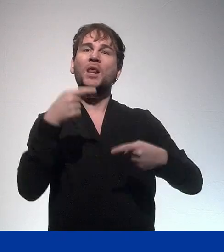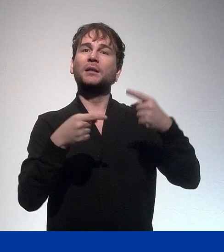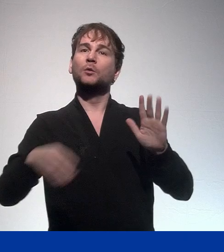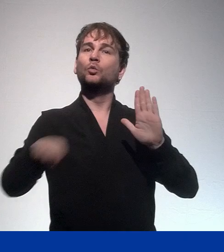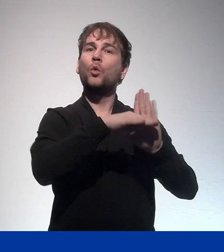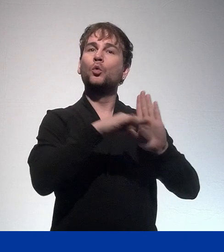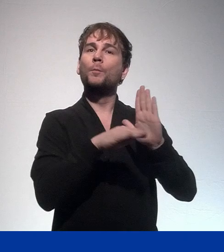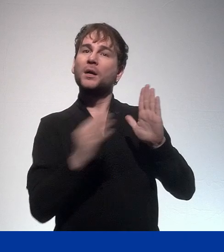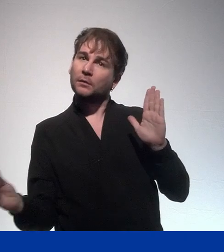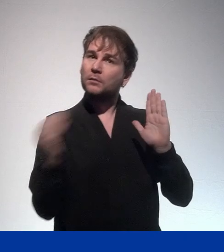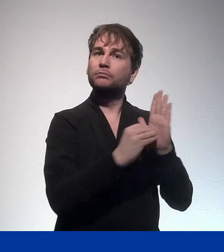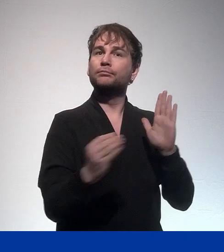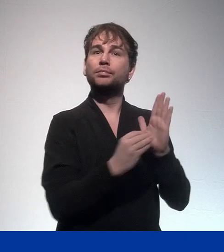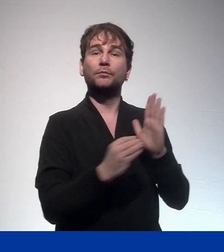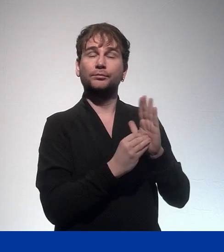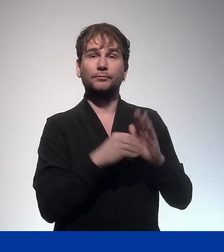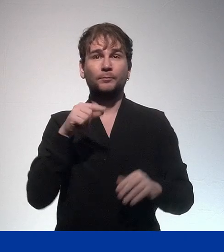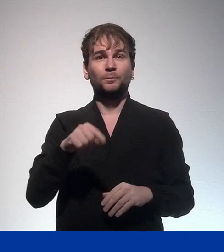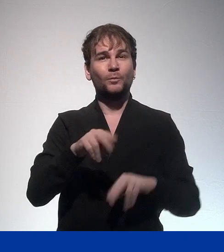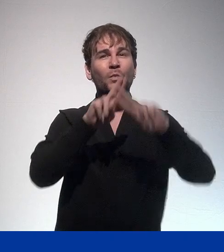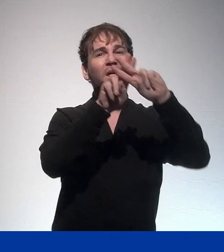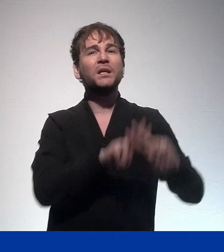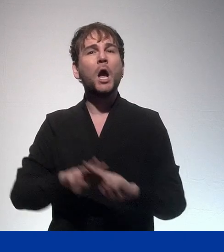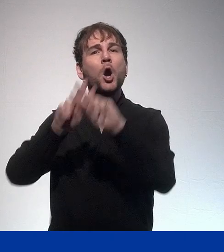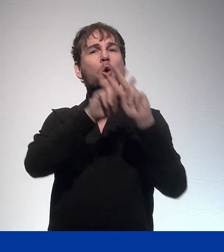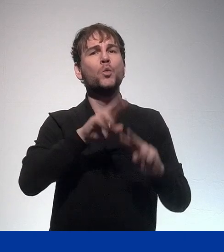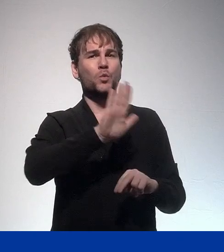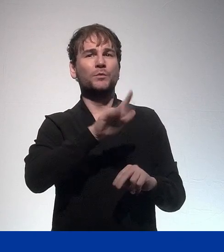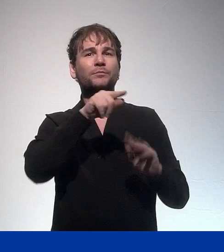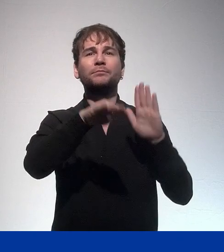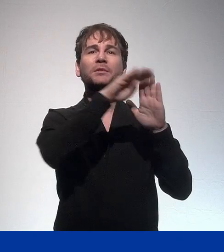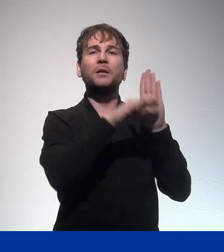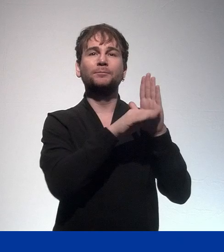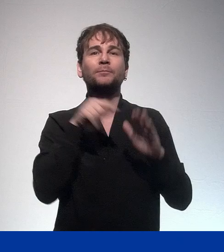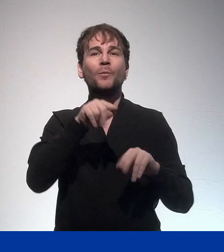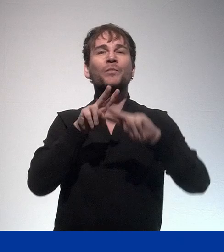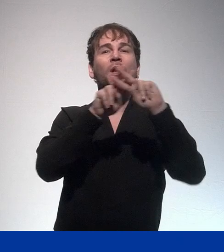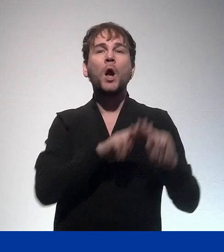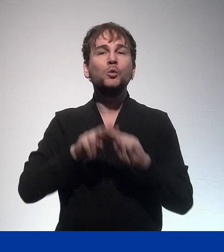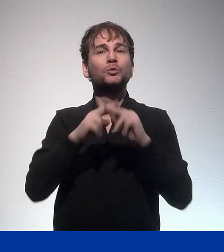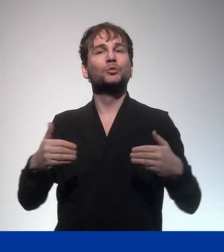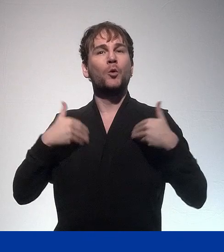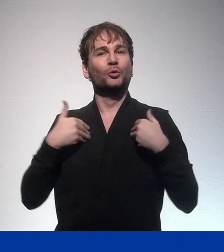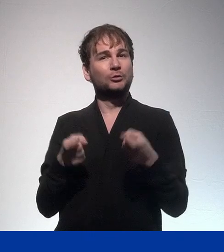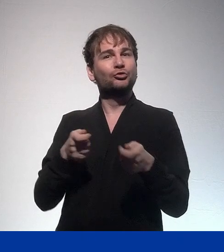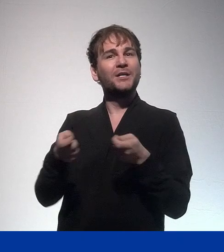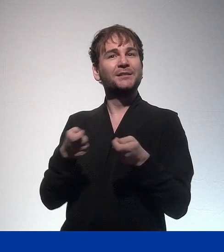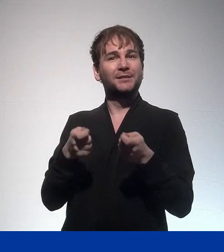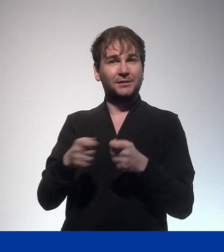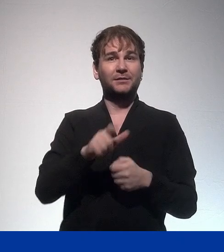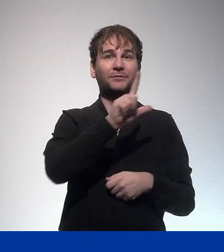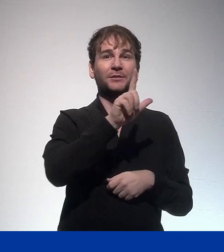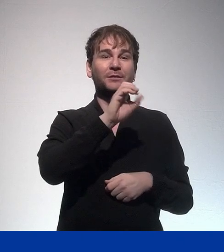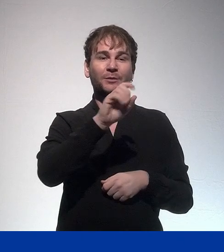referred to explicitly. On the EU side, the agenda was declared a political objective for the